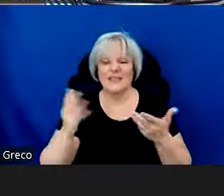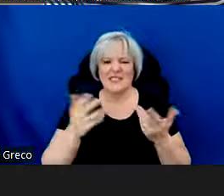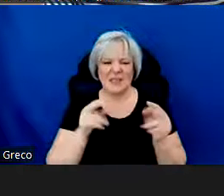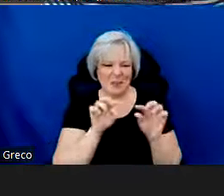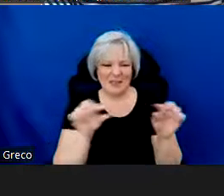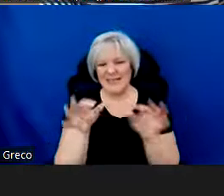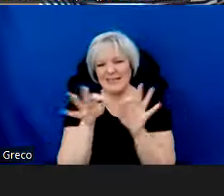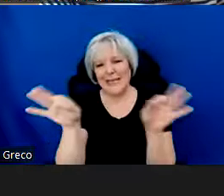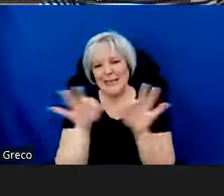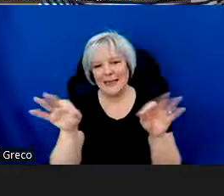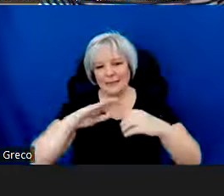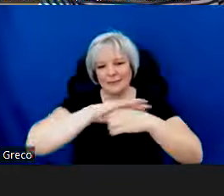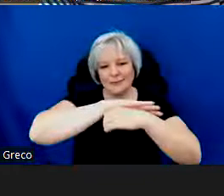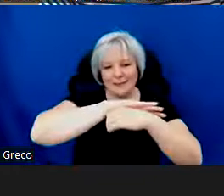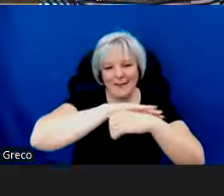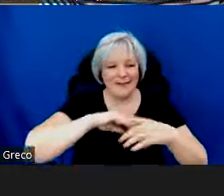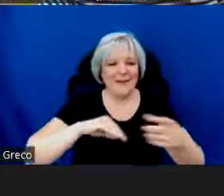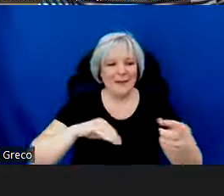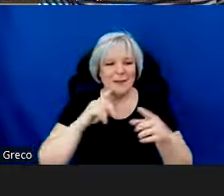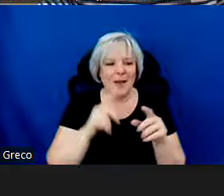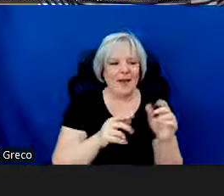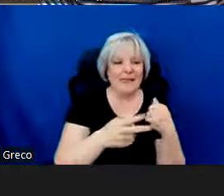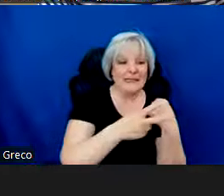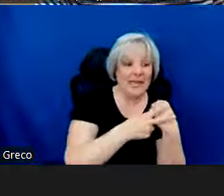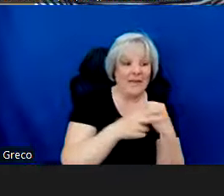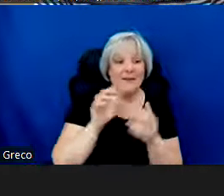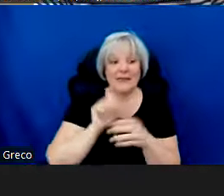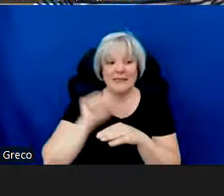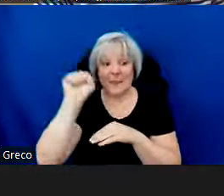live captioning that we have on the screen, but it's right down here.